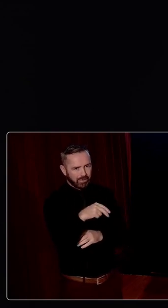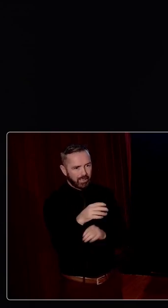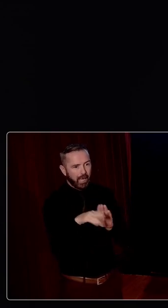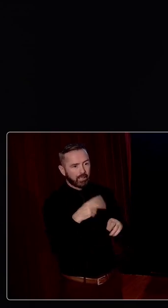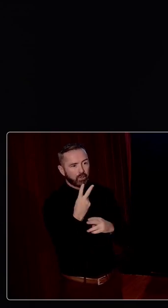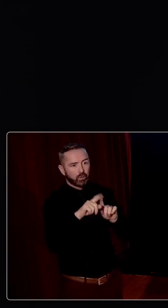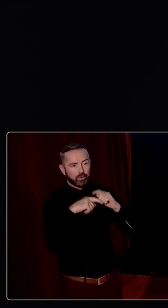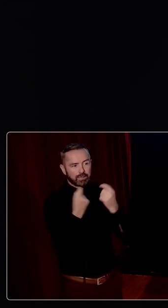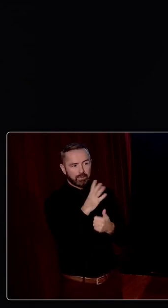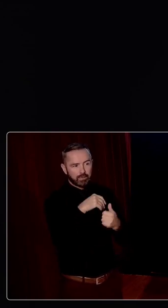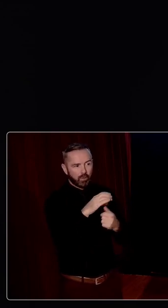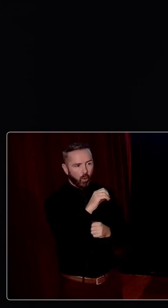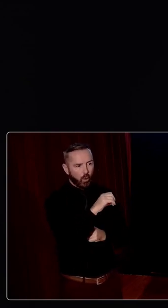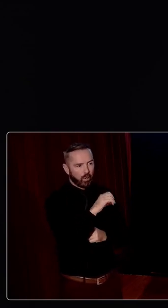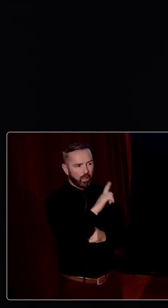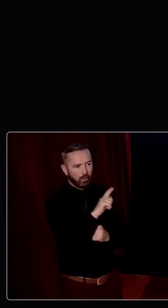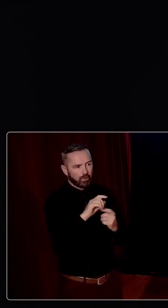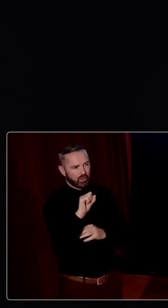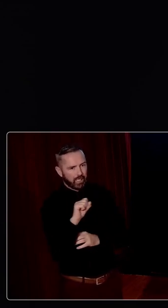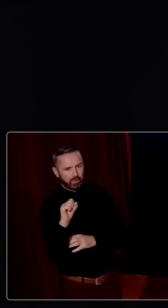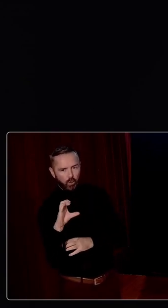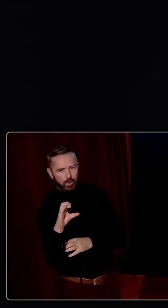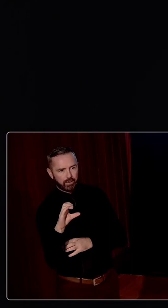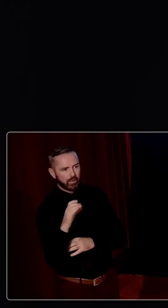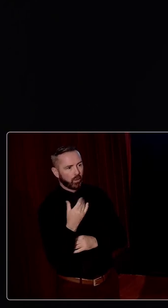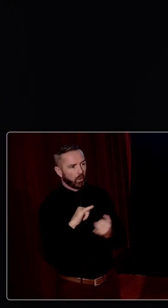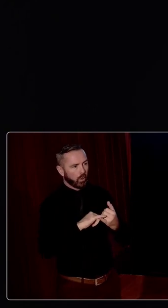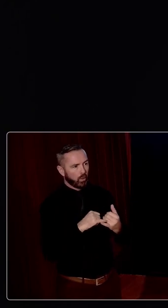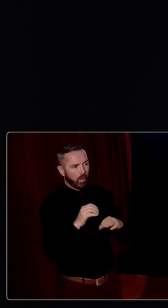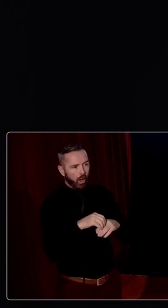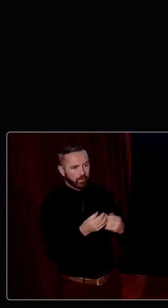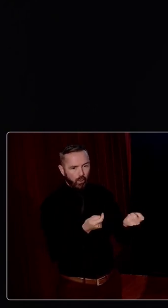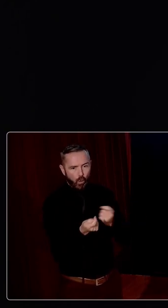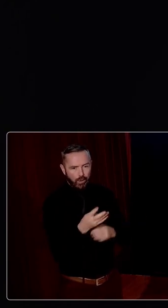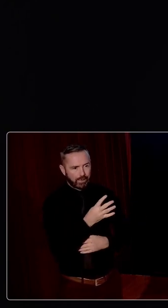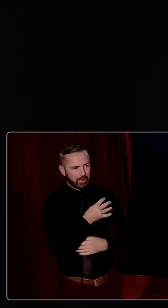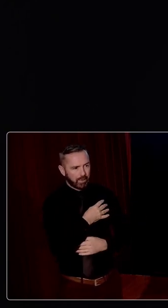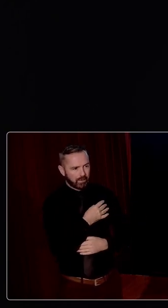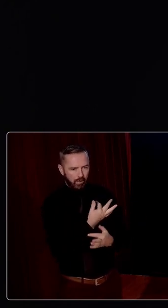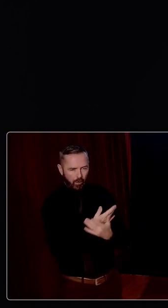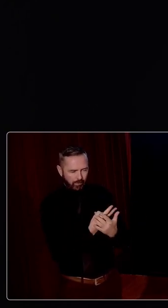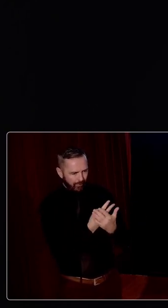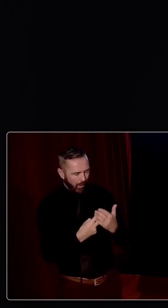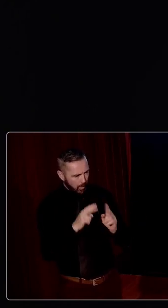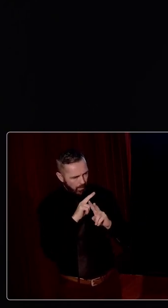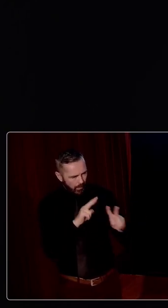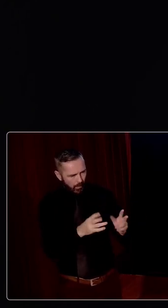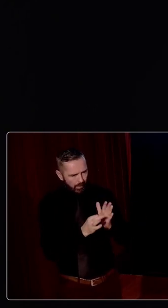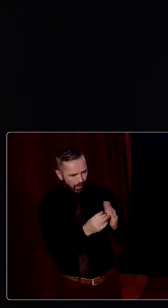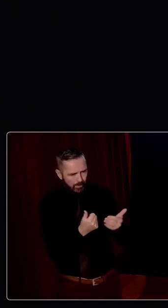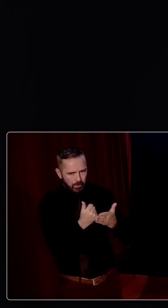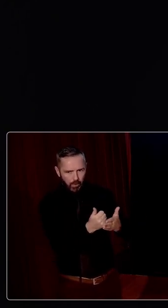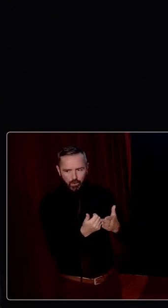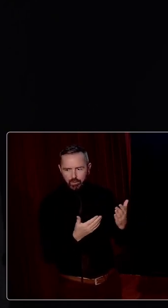team in particular, Orla Loughran and Sinead Copeland, who sat on our organising committee and offered invaluable insight, guidance